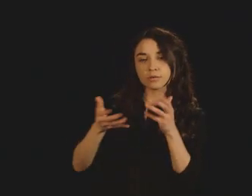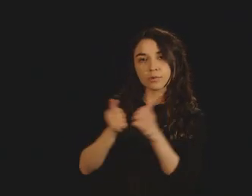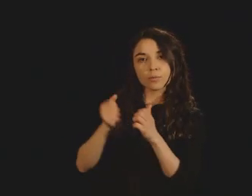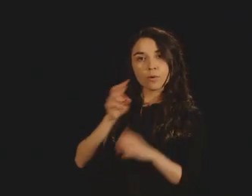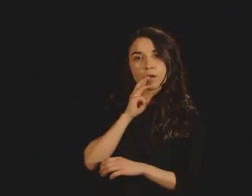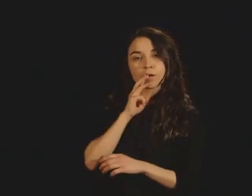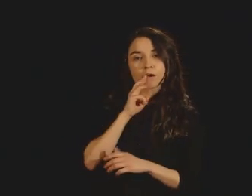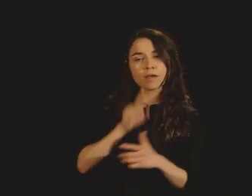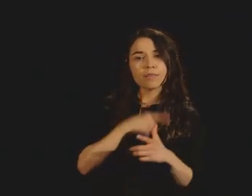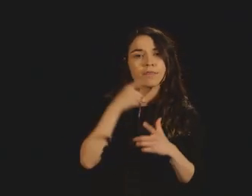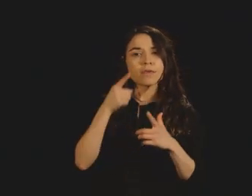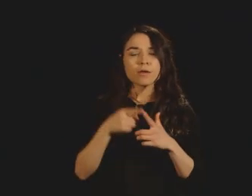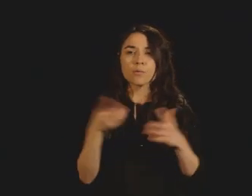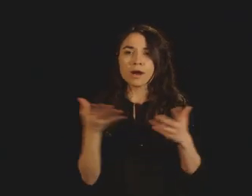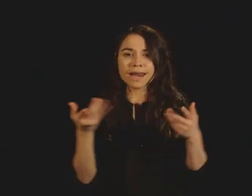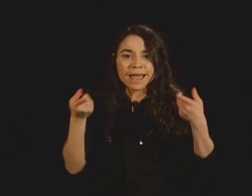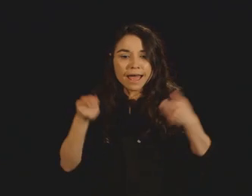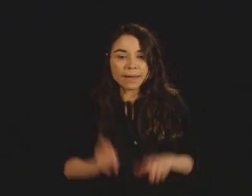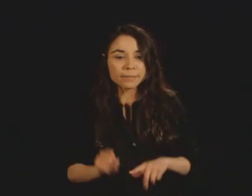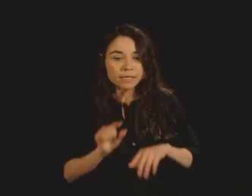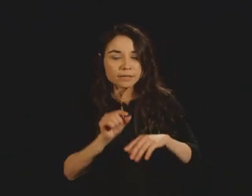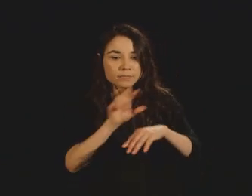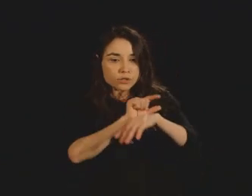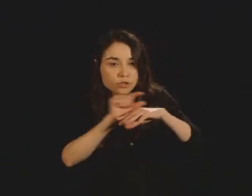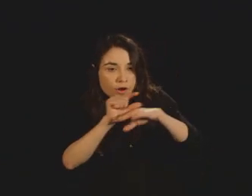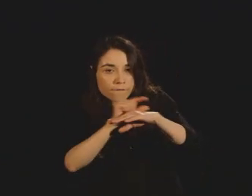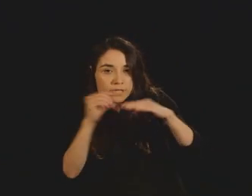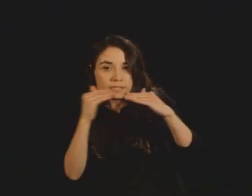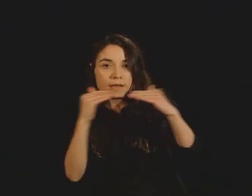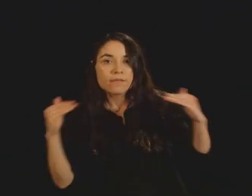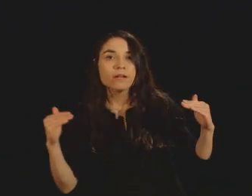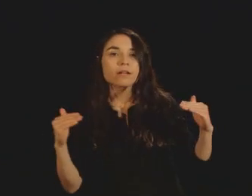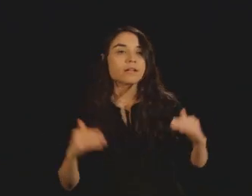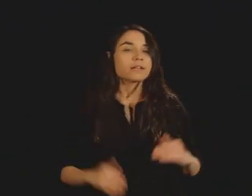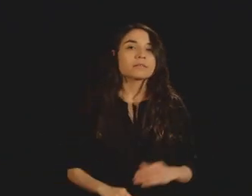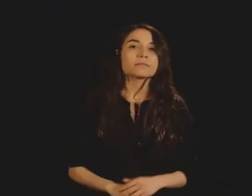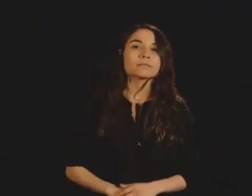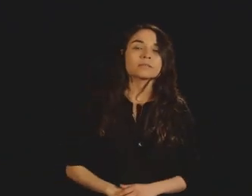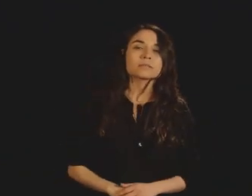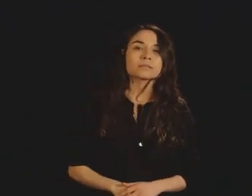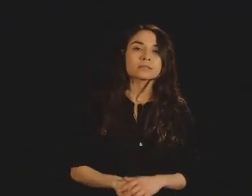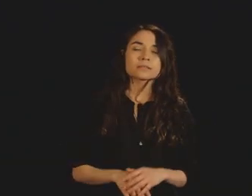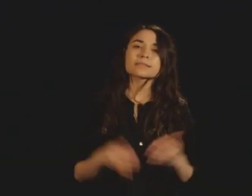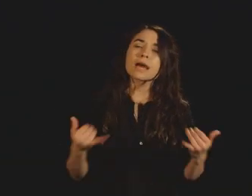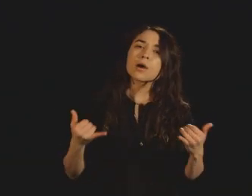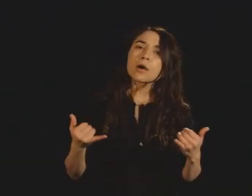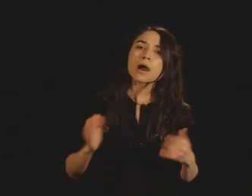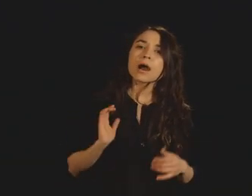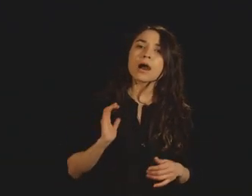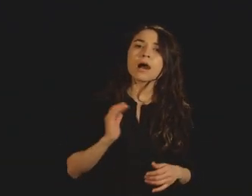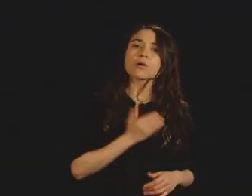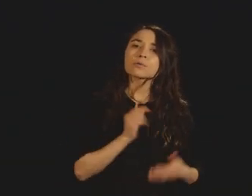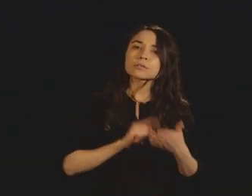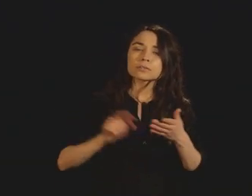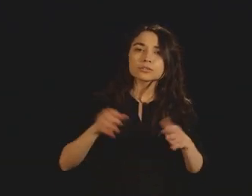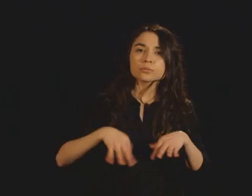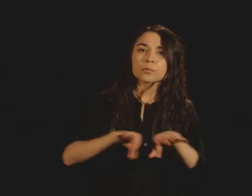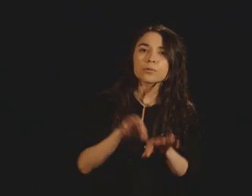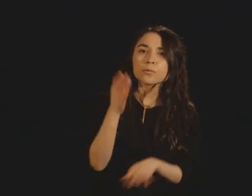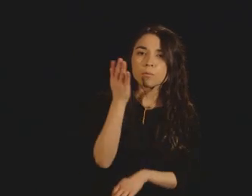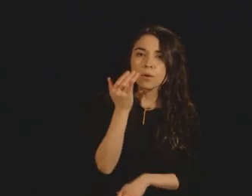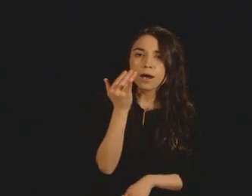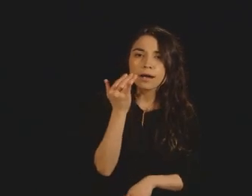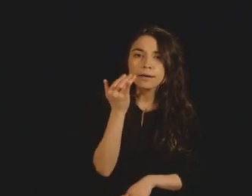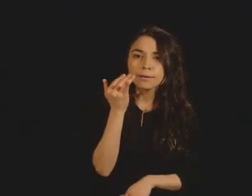dioxide. And again, why this is important, these kind of results are important because of the big picture in understanding pollution